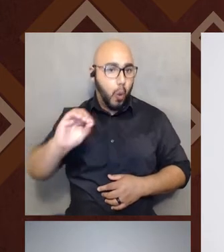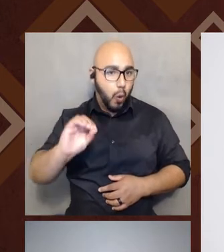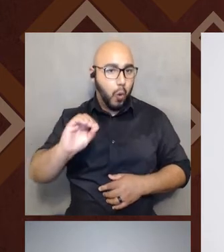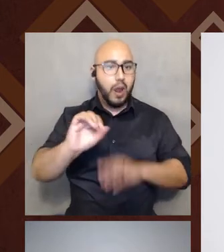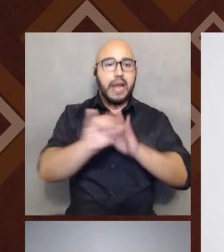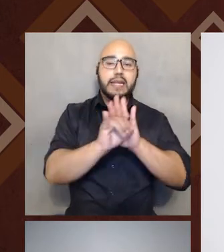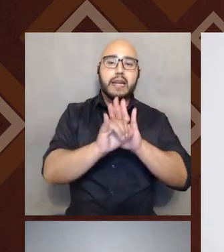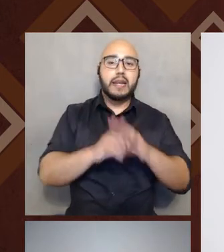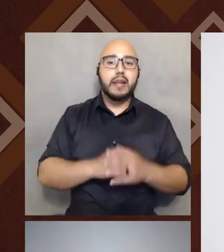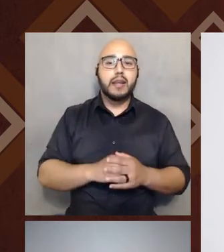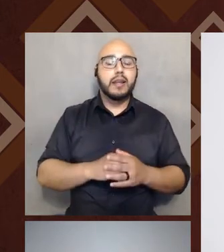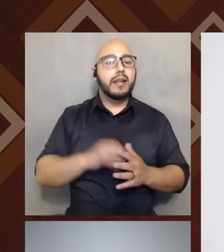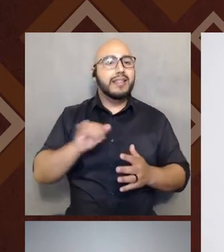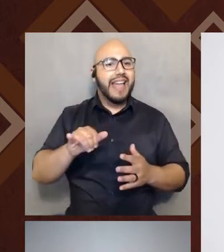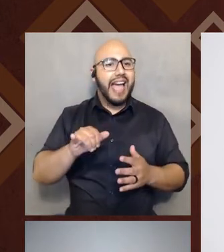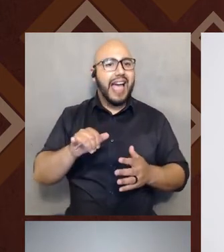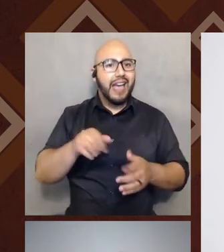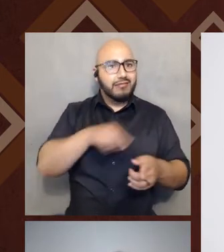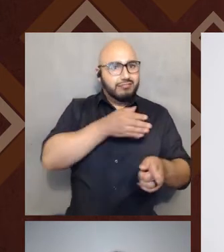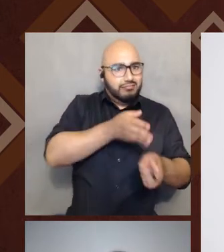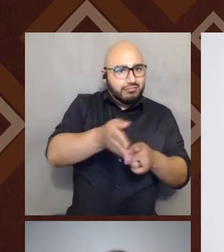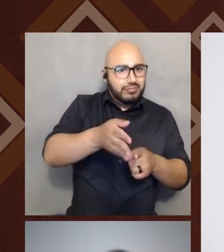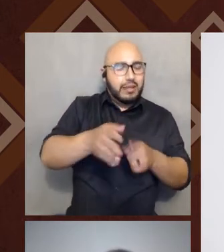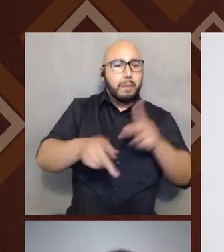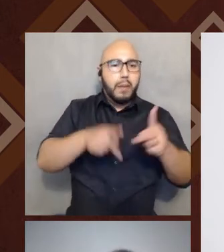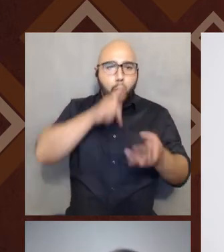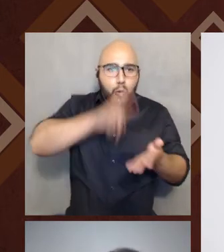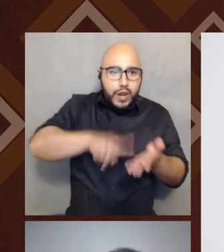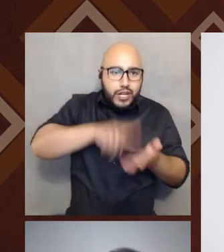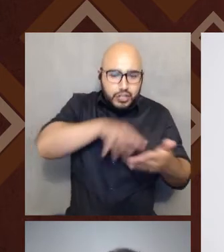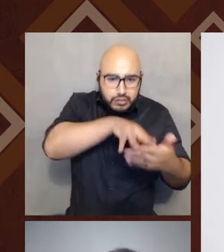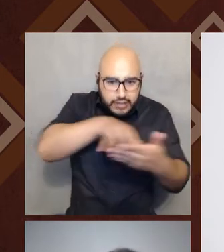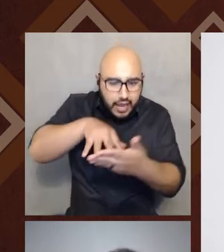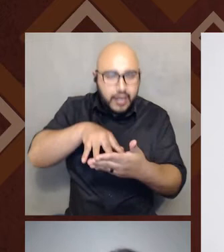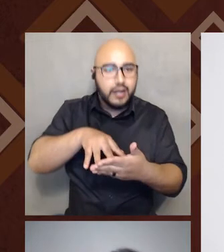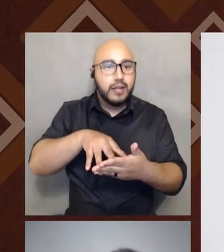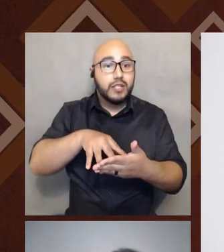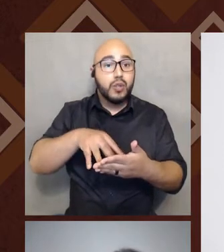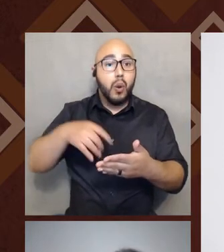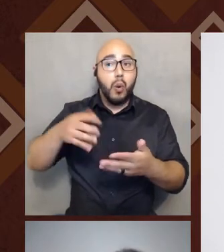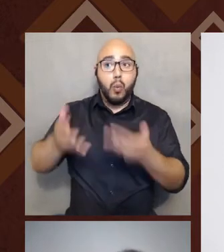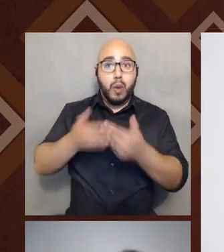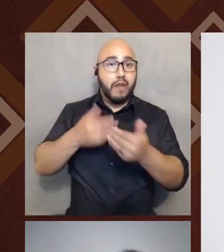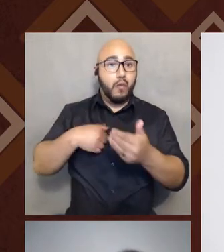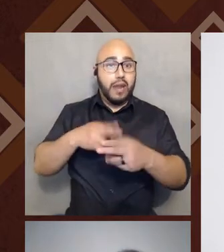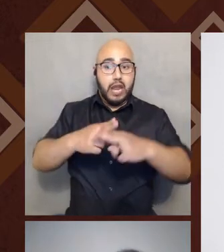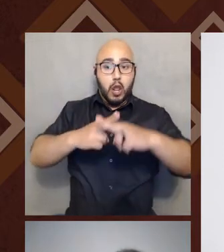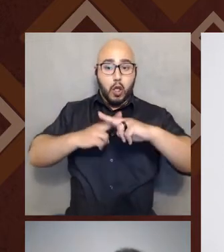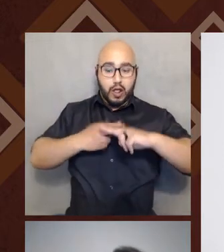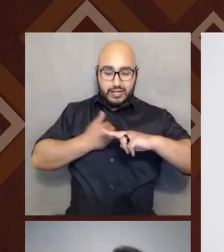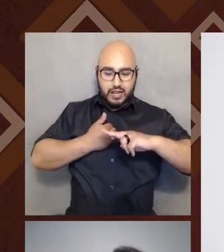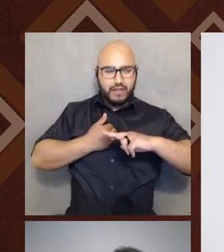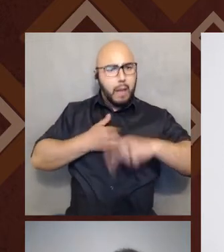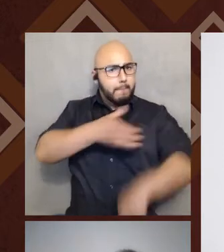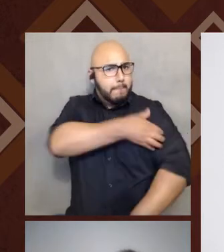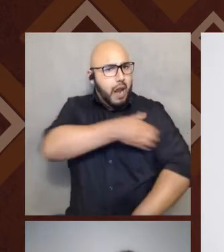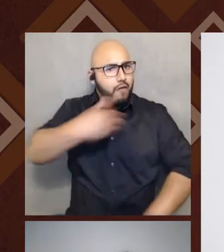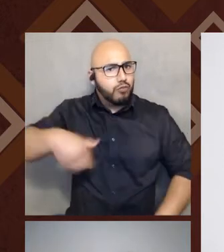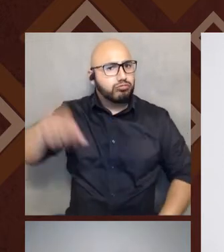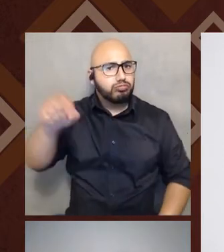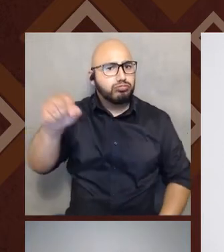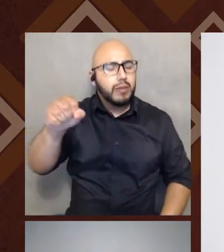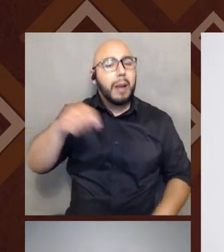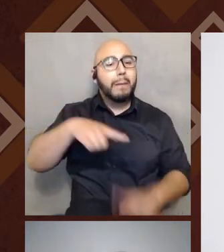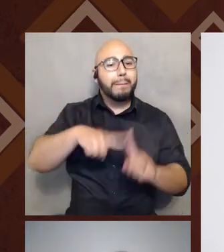people have researched and studied. And so, you know, what we call ourselves is, um, a powerful thing, but it goes and moves beyond